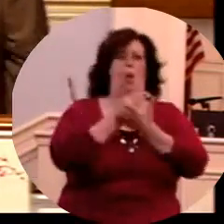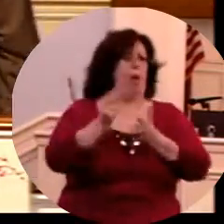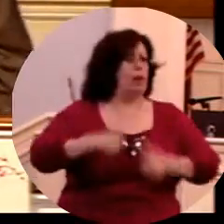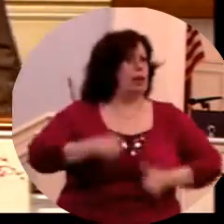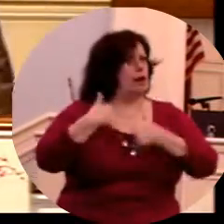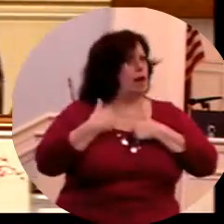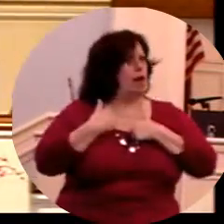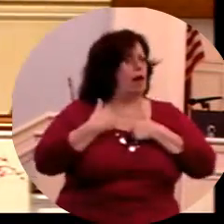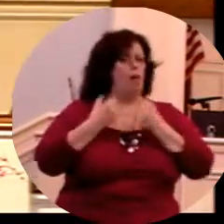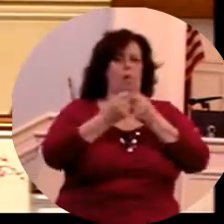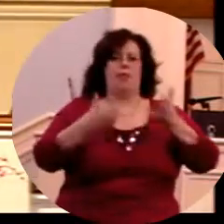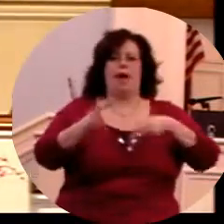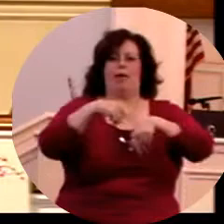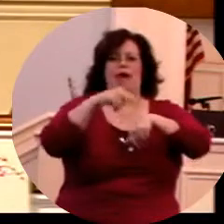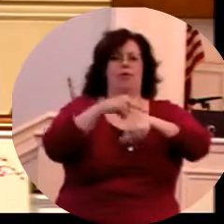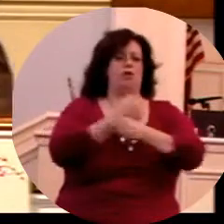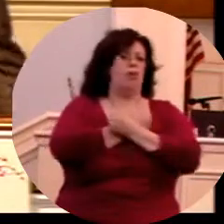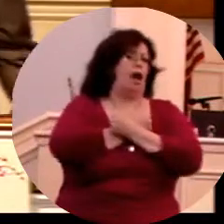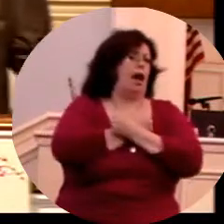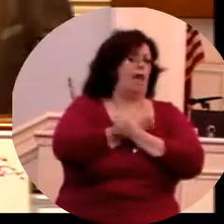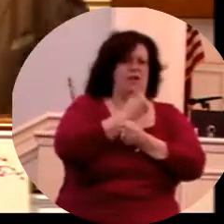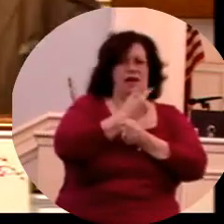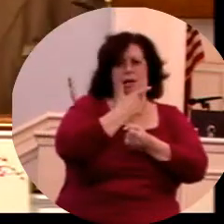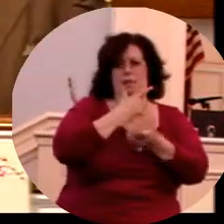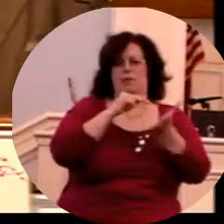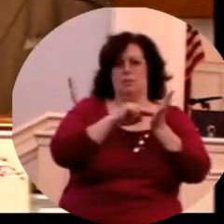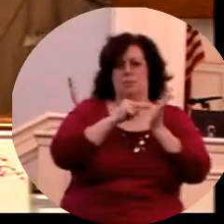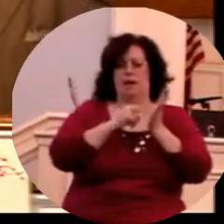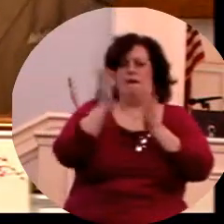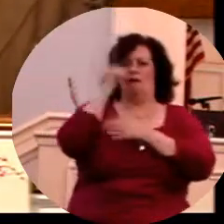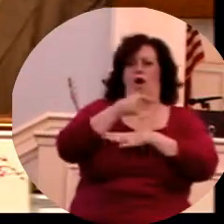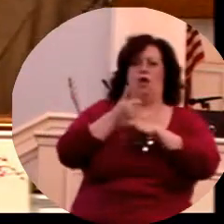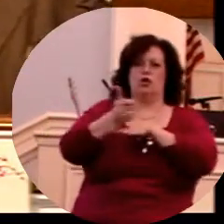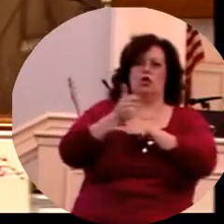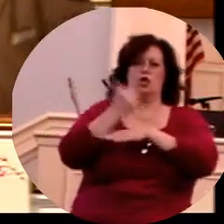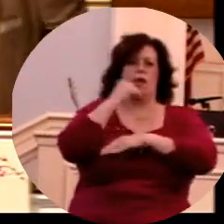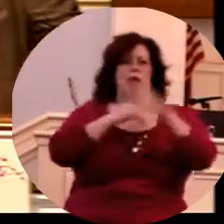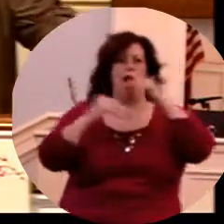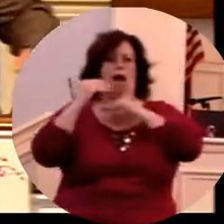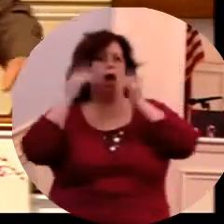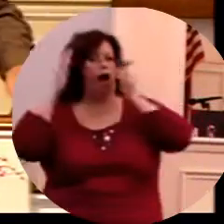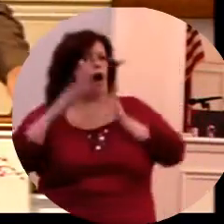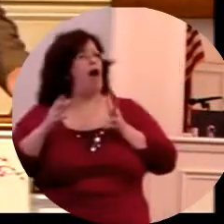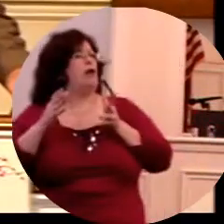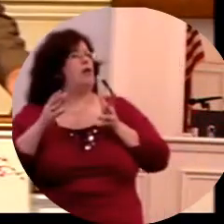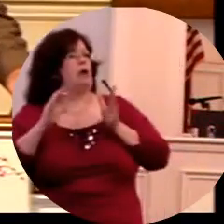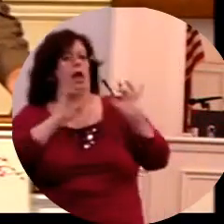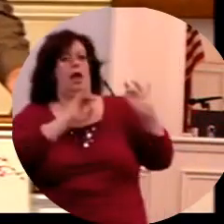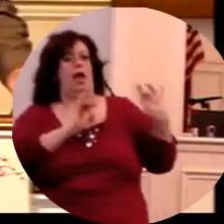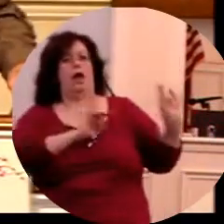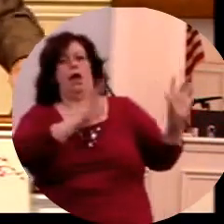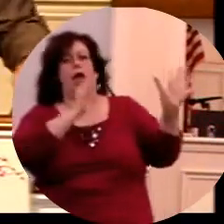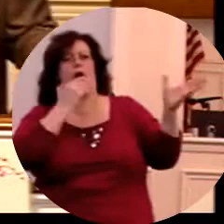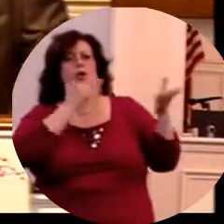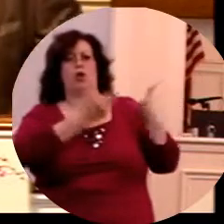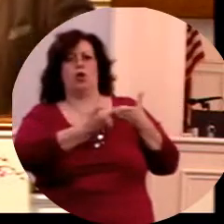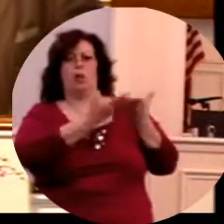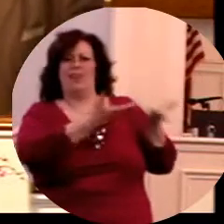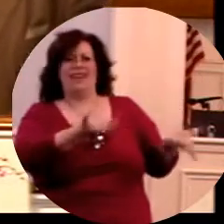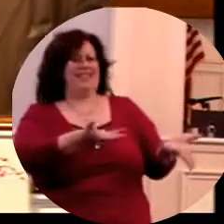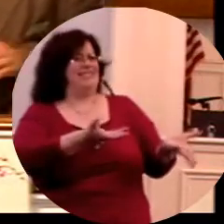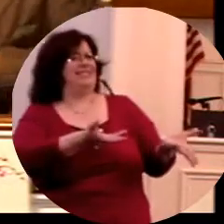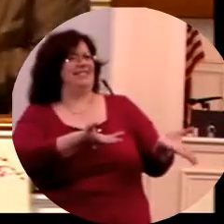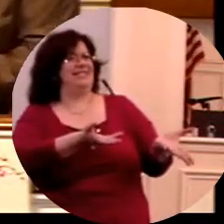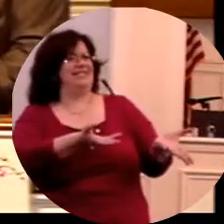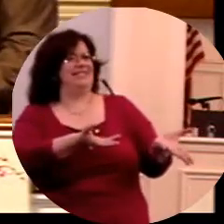unholy, without natural affection, truce breakers, false accusers, incontinent, fierce, despisers of